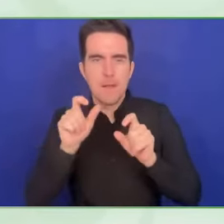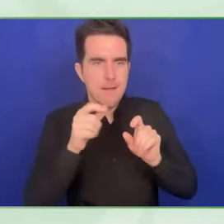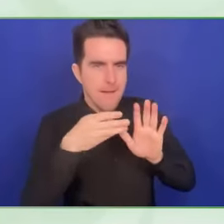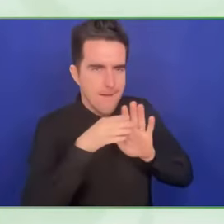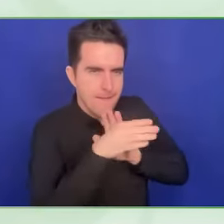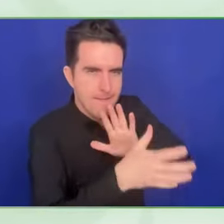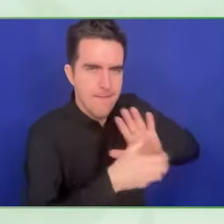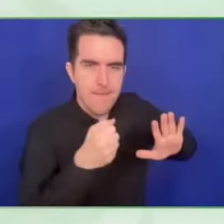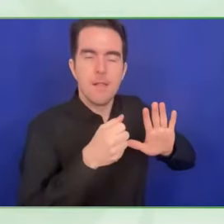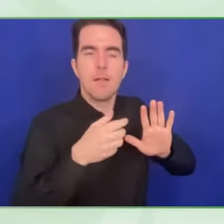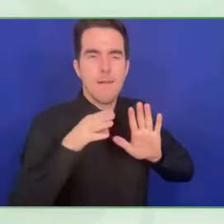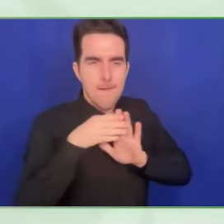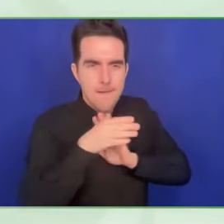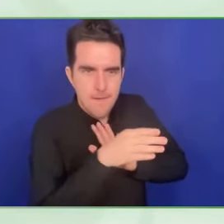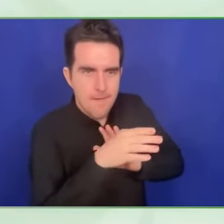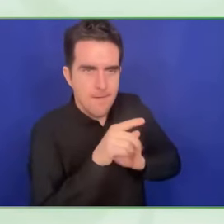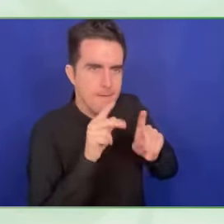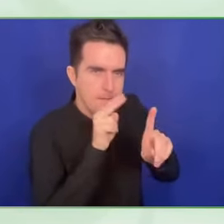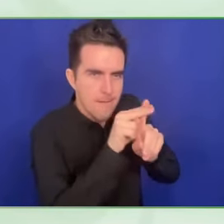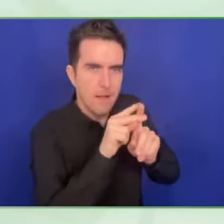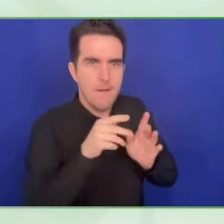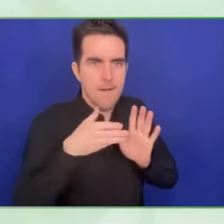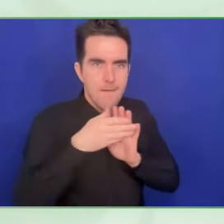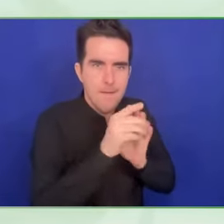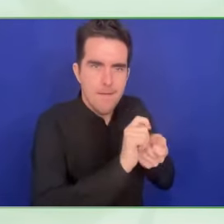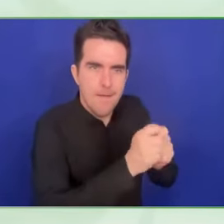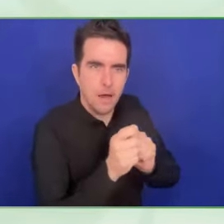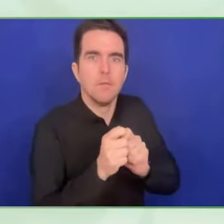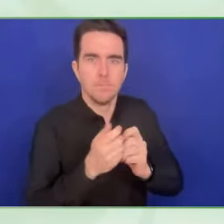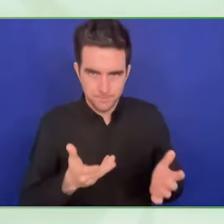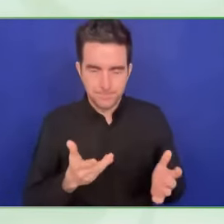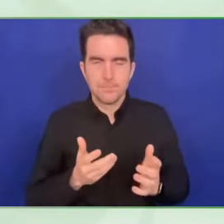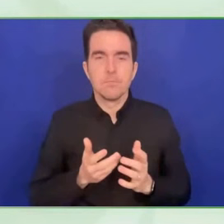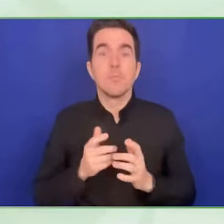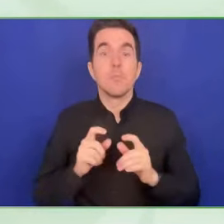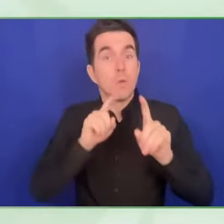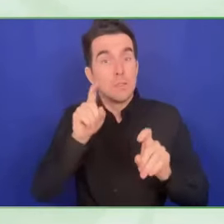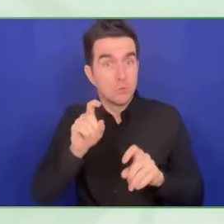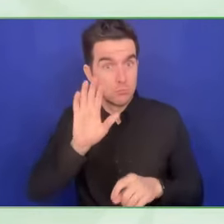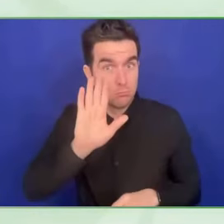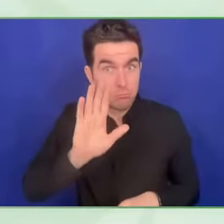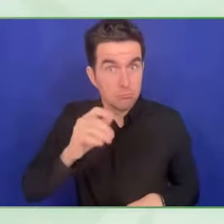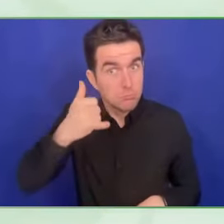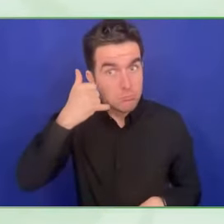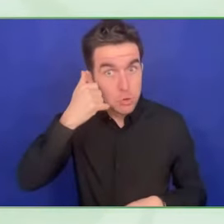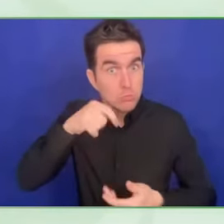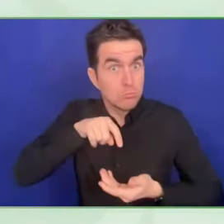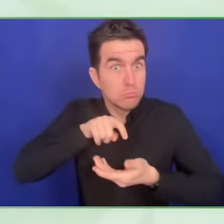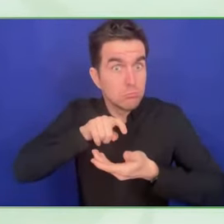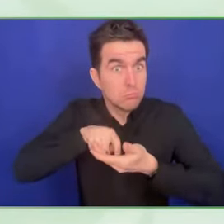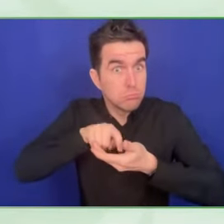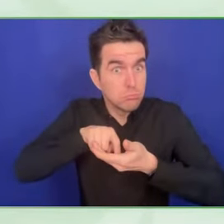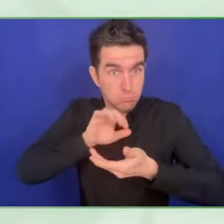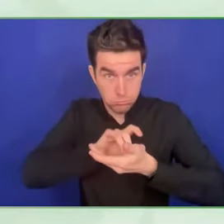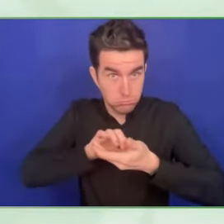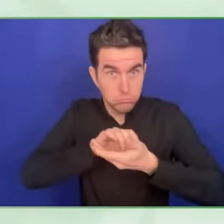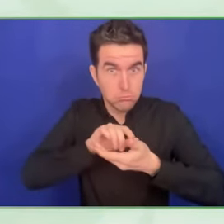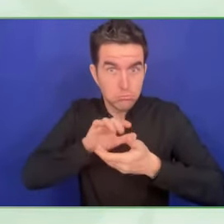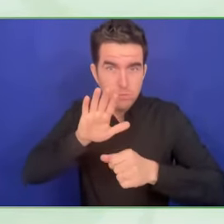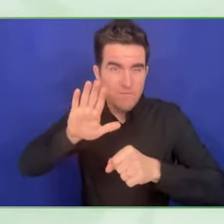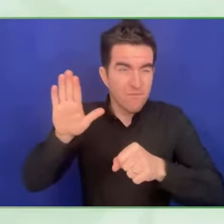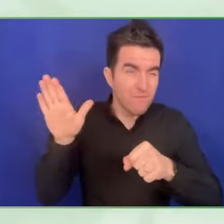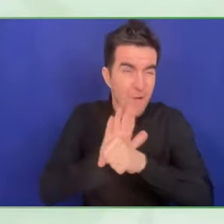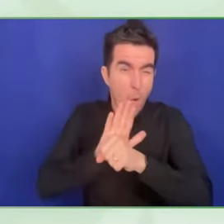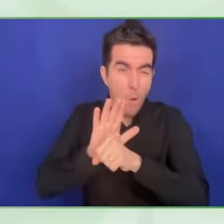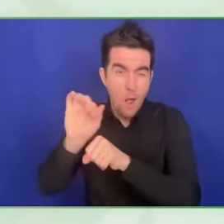is enough to protect your information or your data? And what protects your password